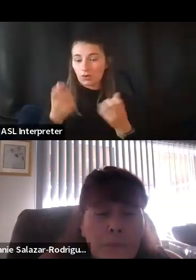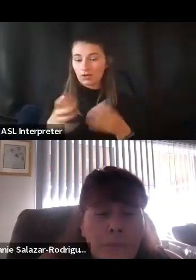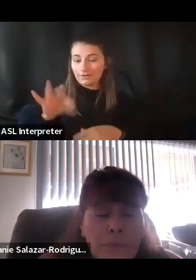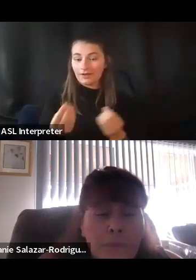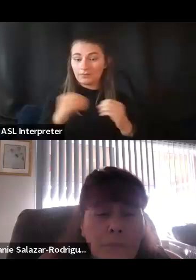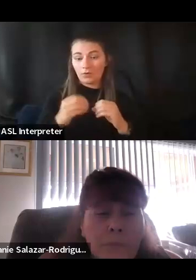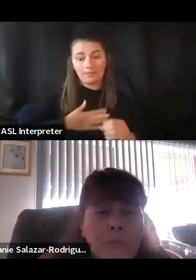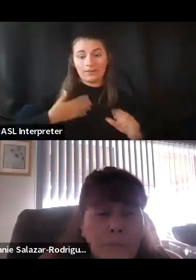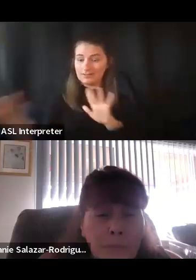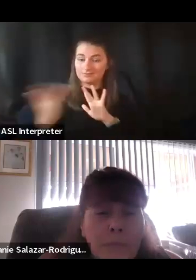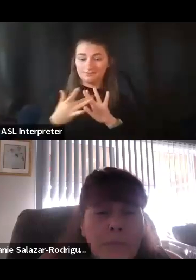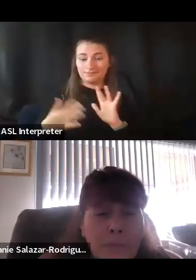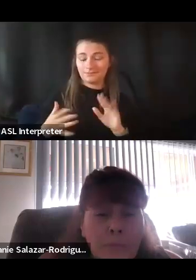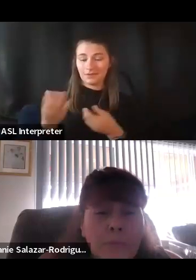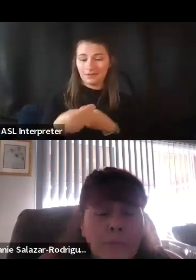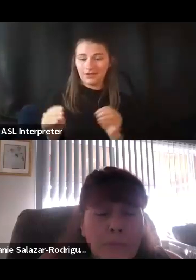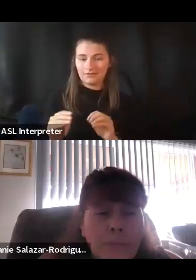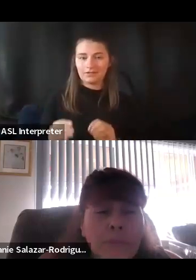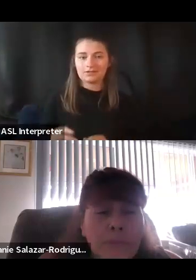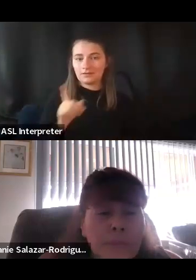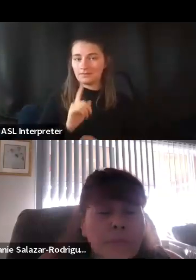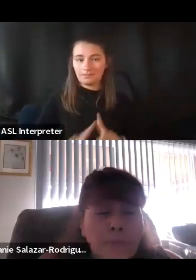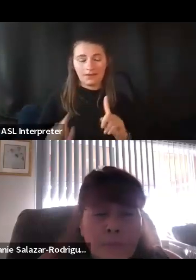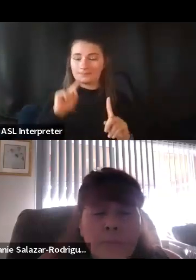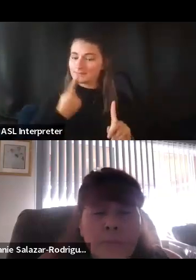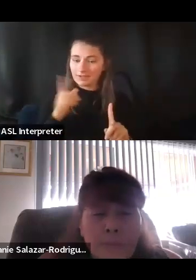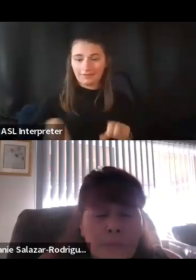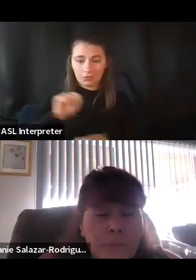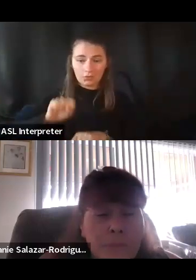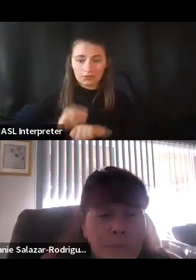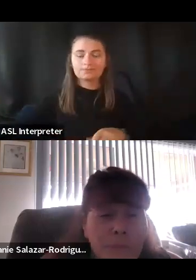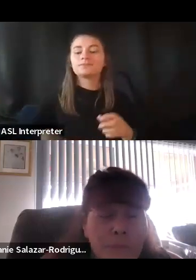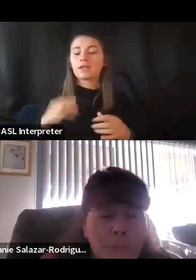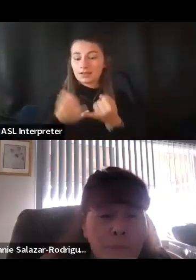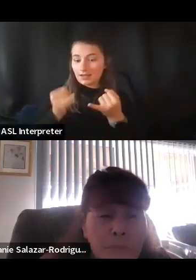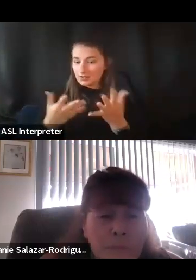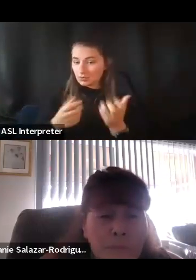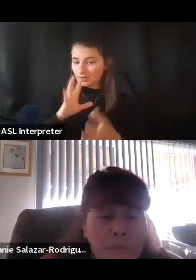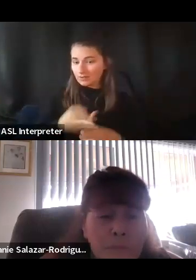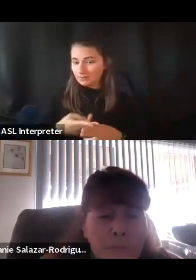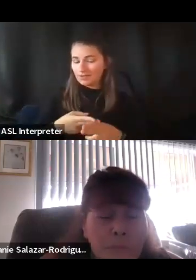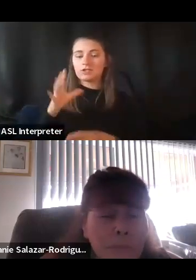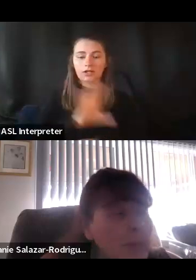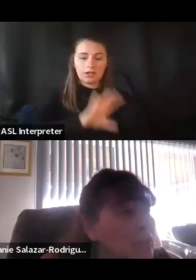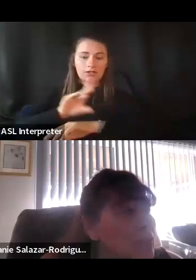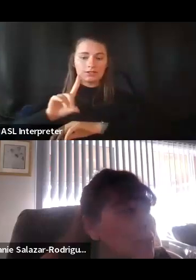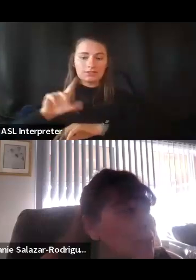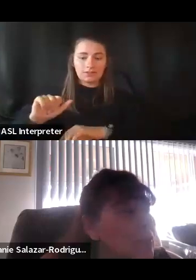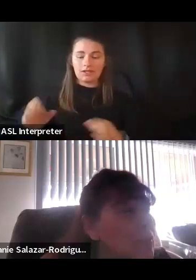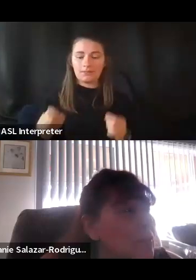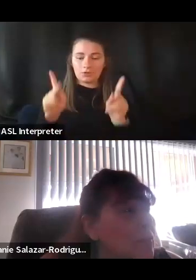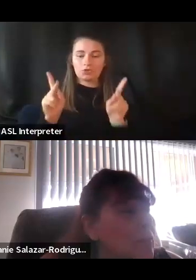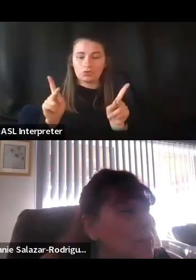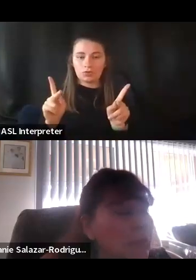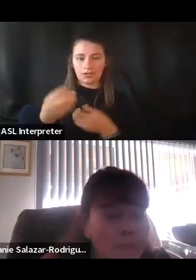please reach out to my offices, but it's areas that we need to continue working on. Last thing I'll say is the Colorado Disability Opportunity Office is